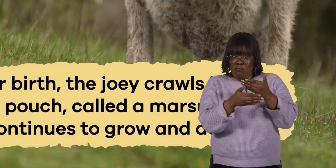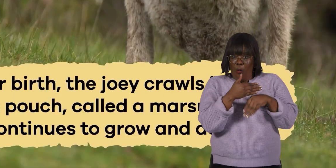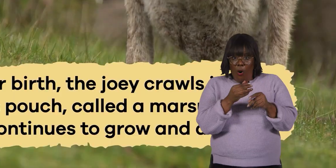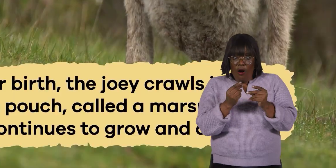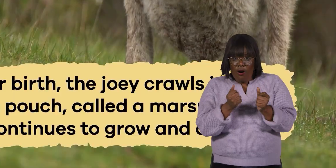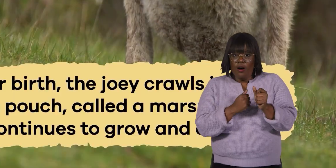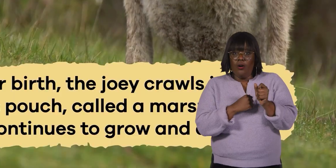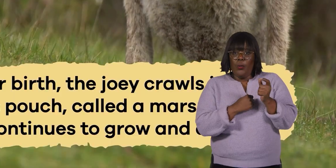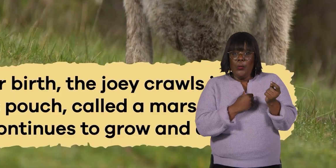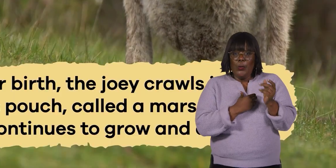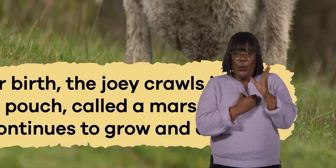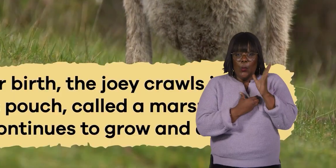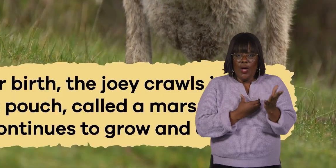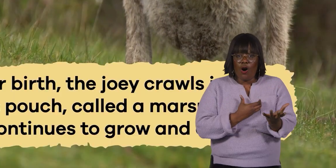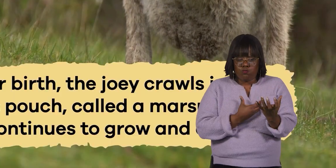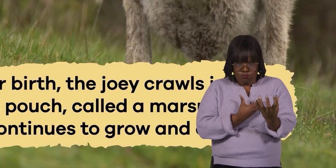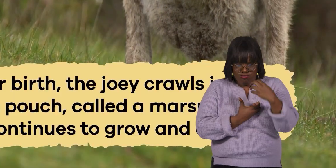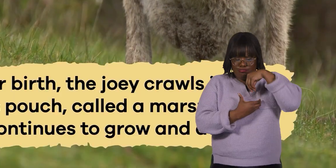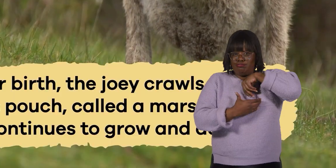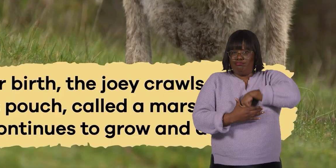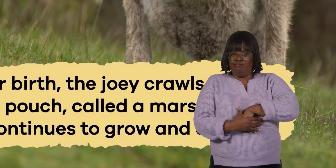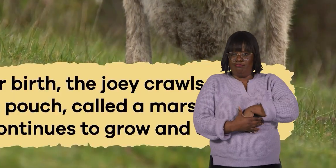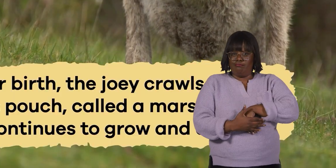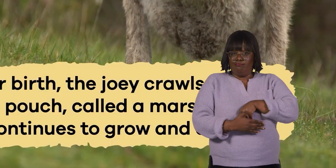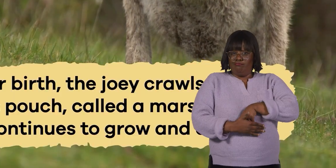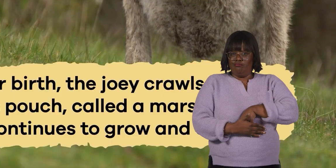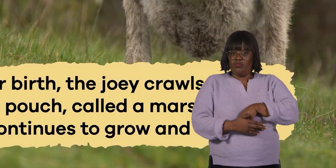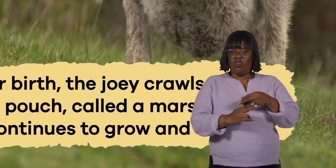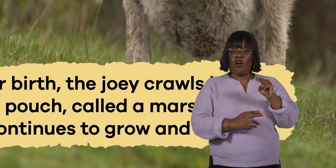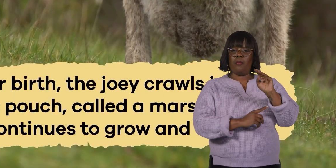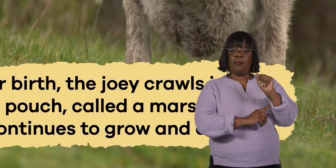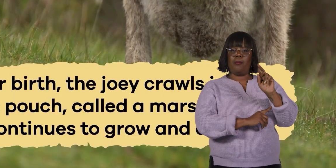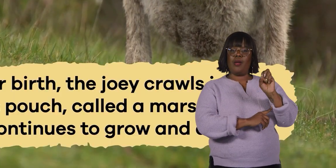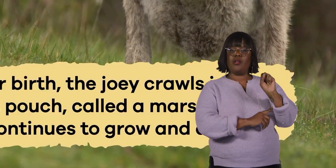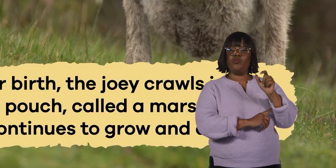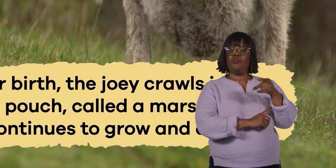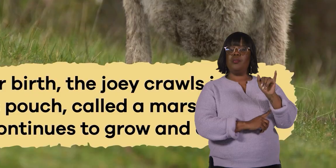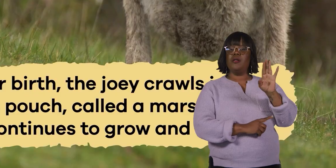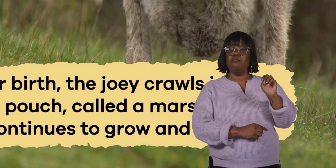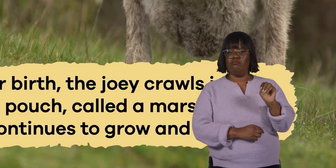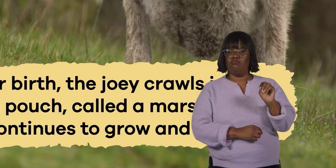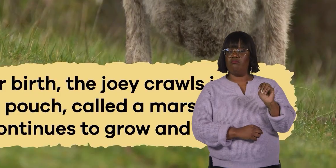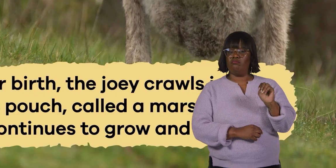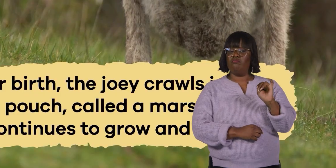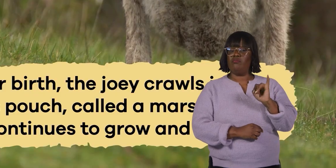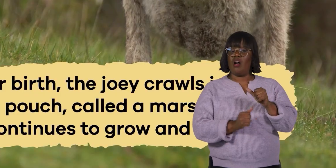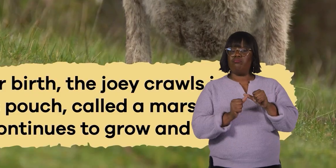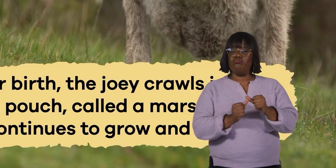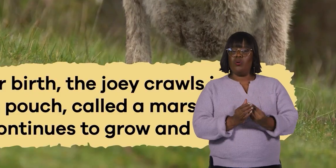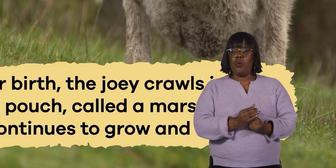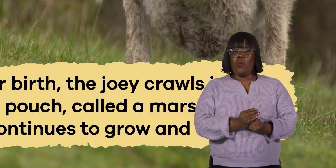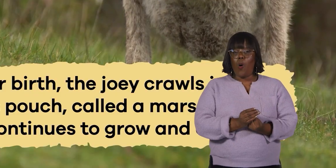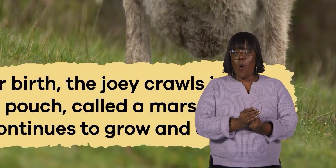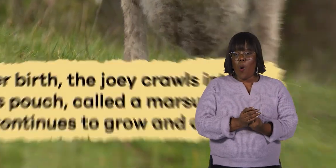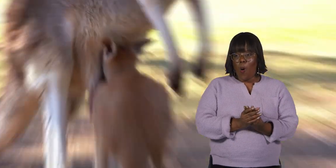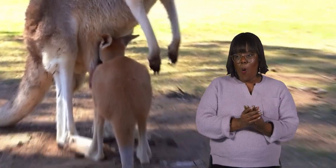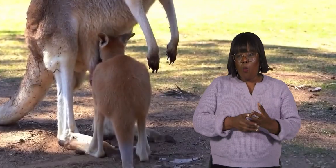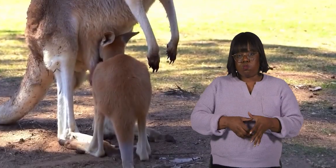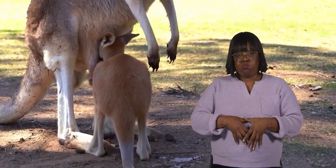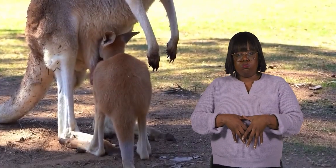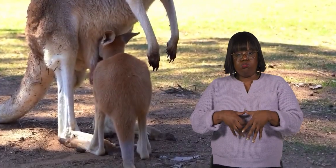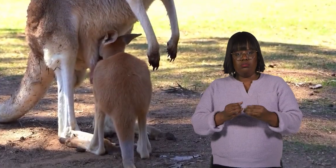birth, the joey crawls into its mother's pouch, called a marsupium, where it continues to grow and develop.